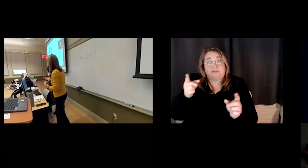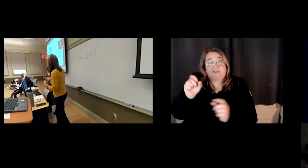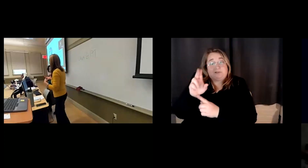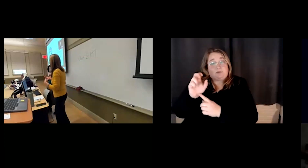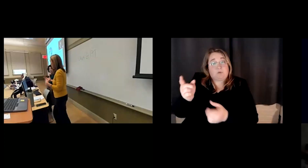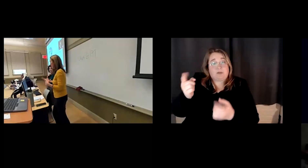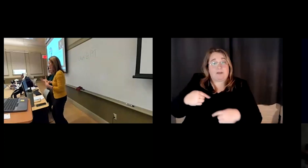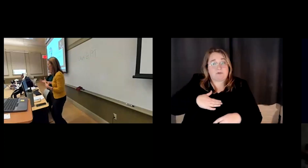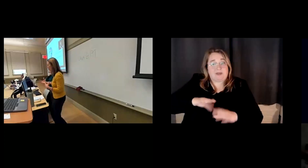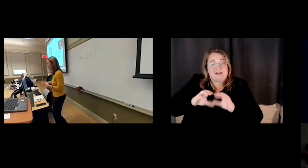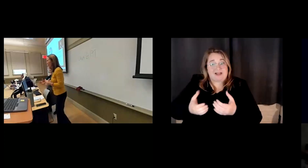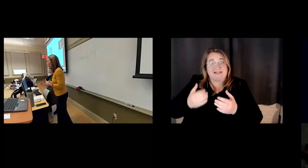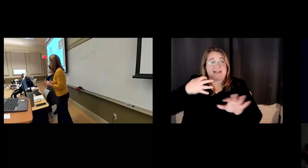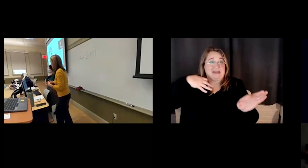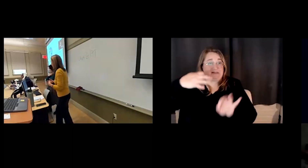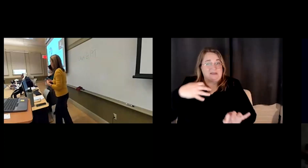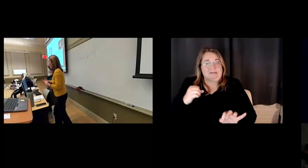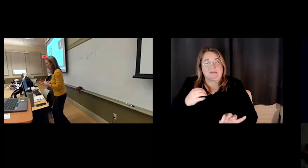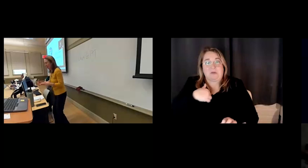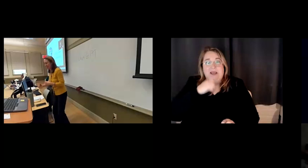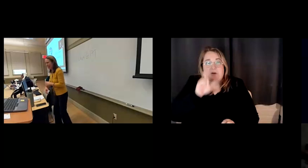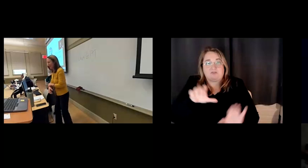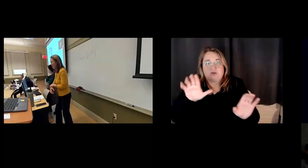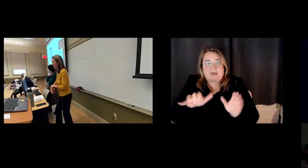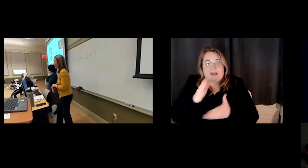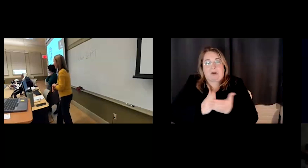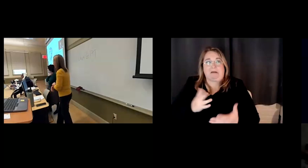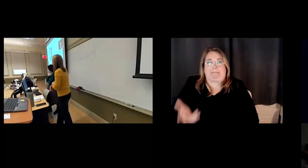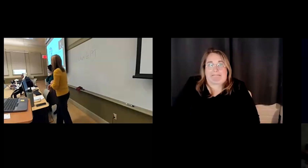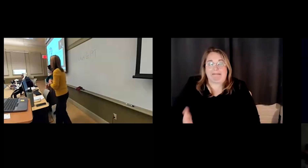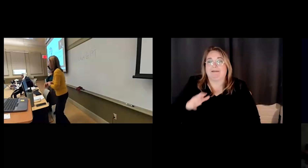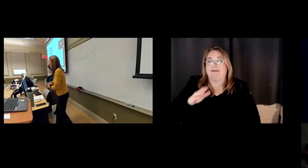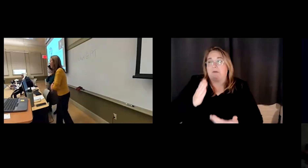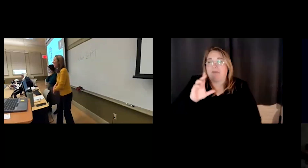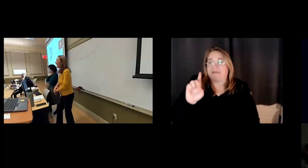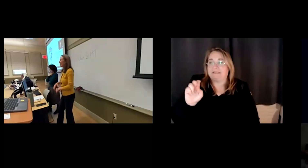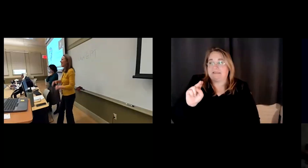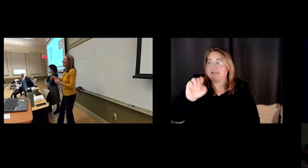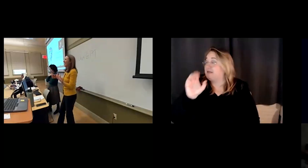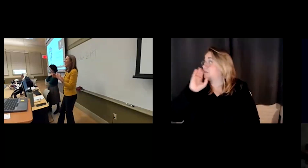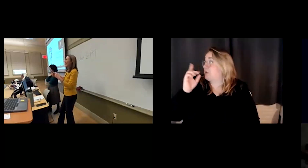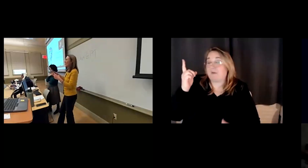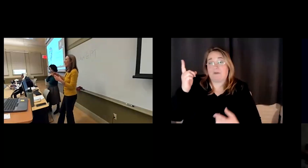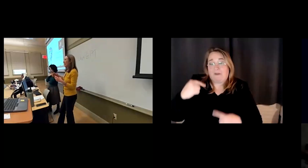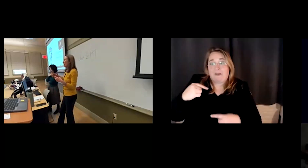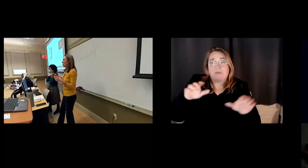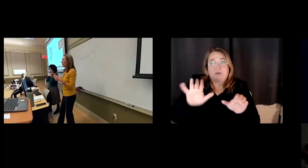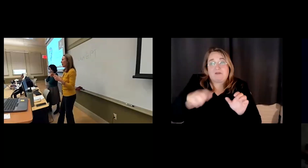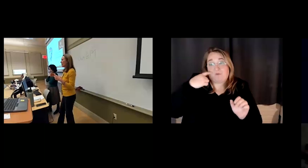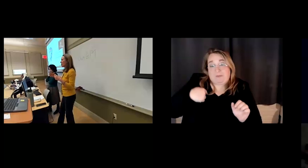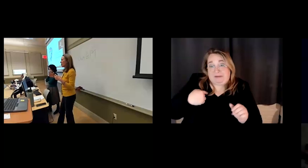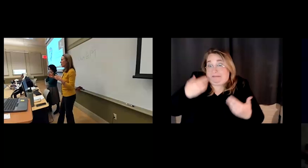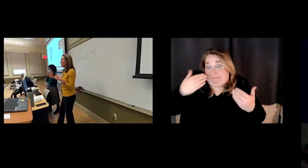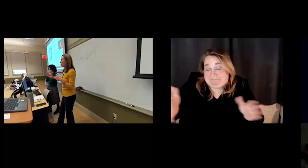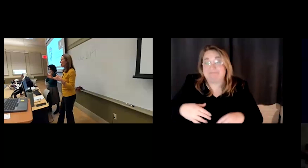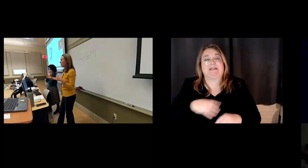have to do, I don't have to do that part. I don't know. Maybe Dennis will come do that for me. I don't know. Um, but, um,